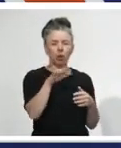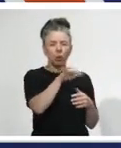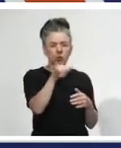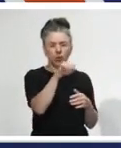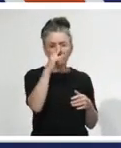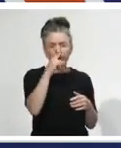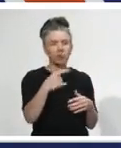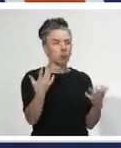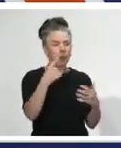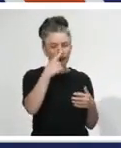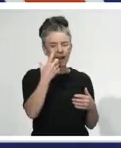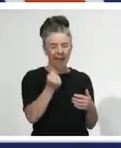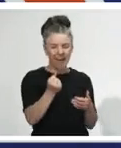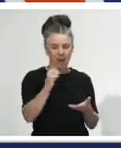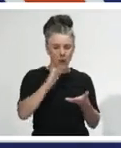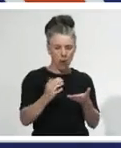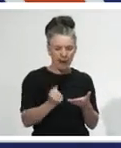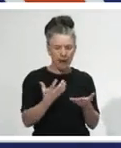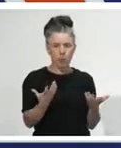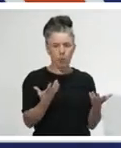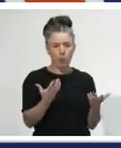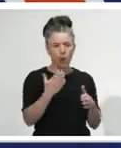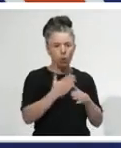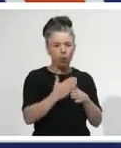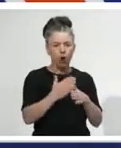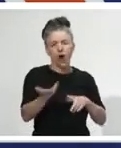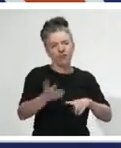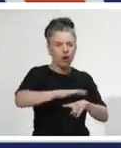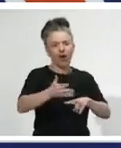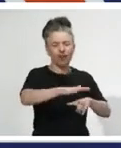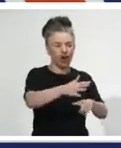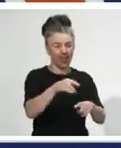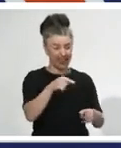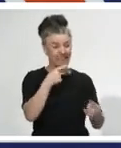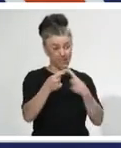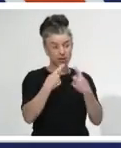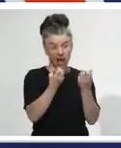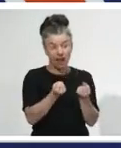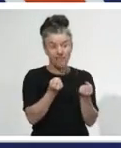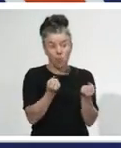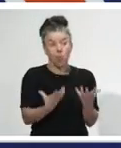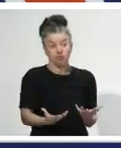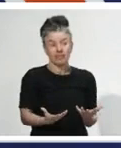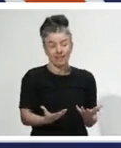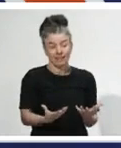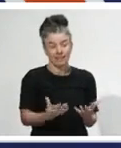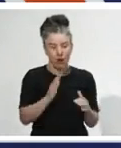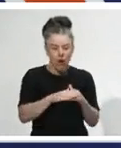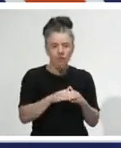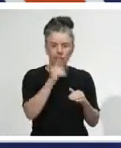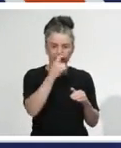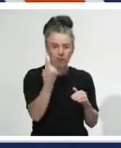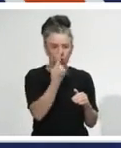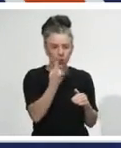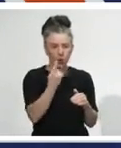vulnerable to loss of hours or job loss. So that is information that we already have as a country and